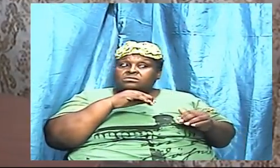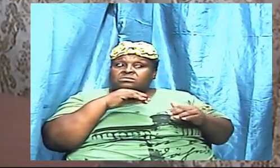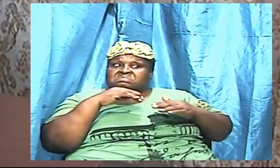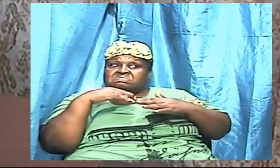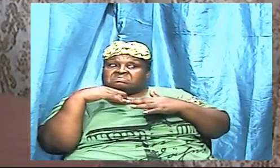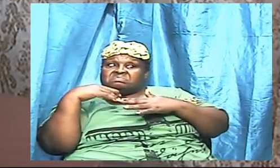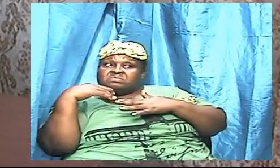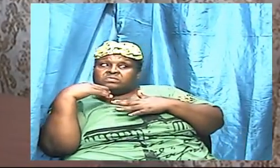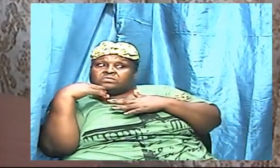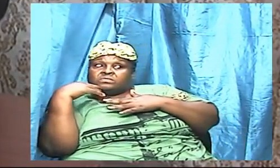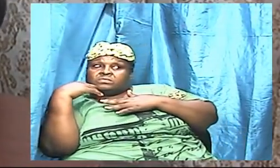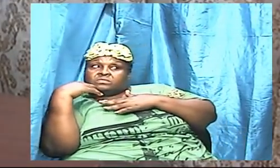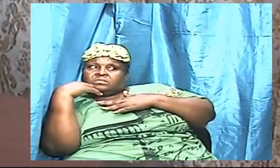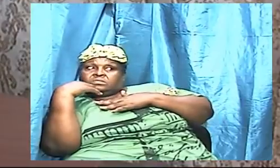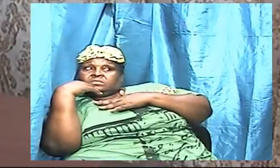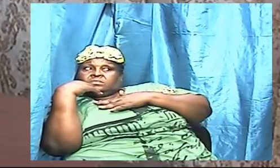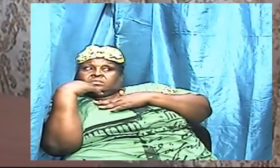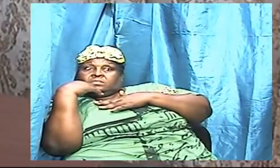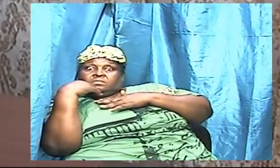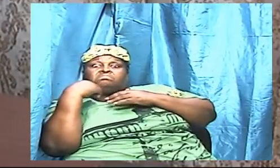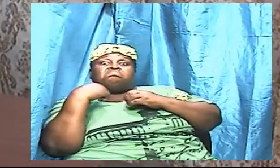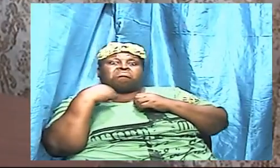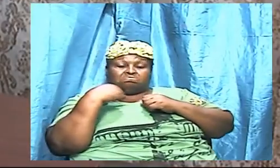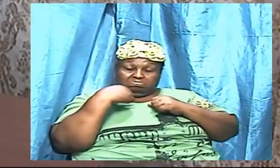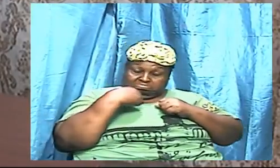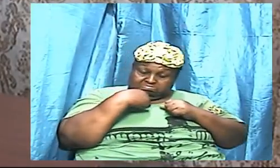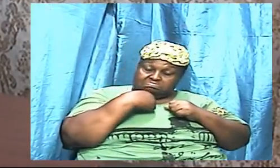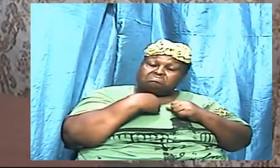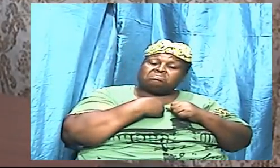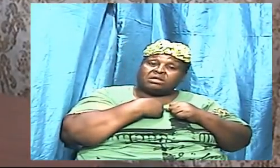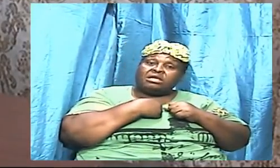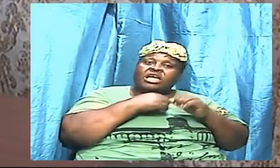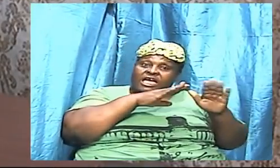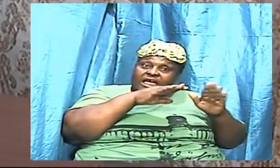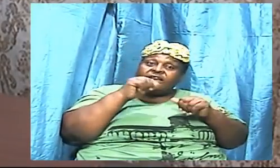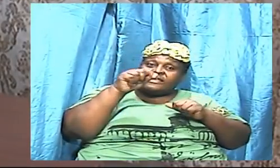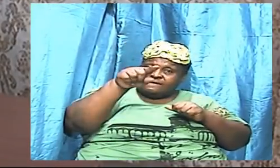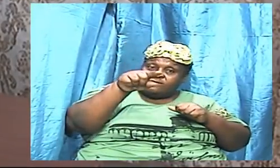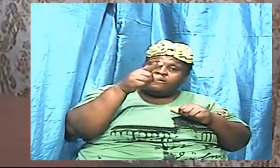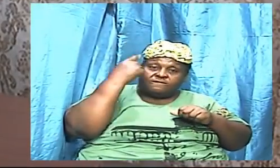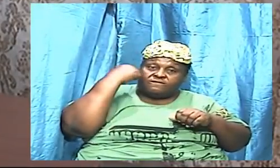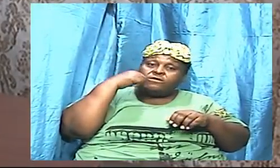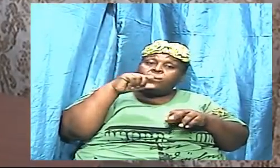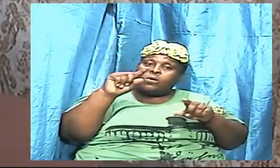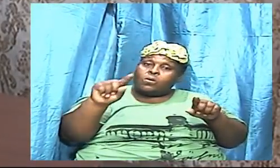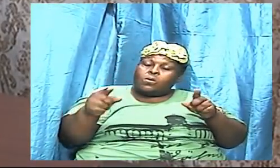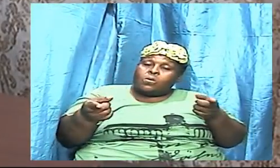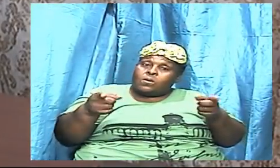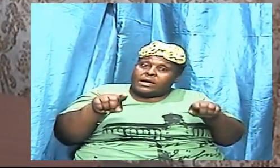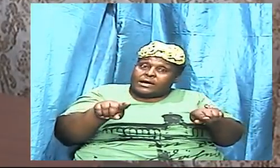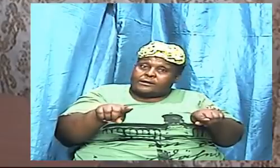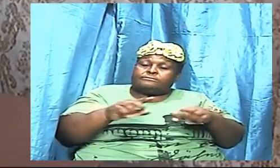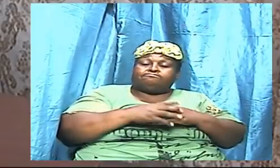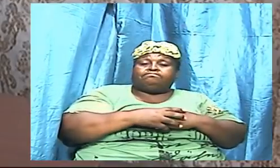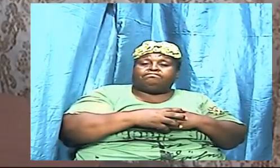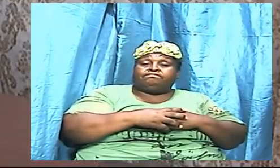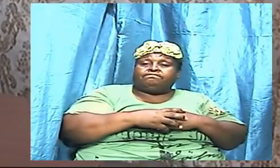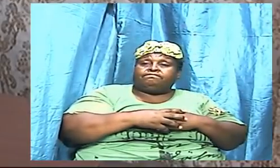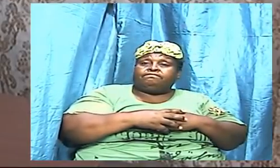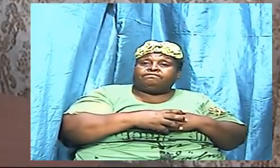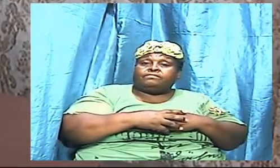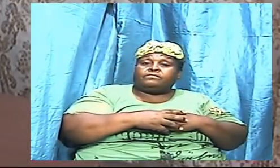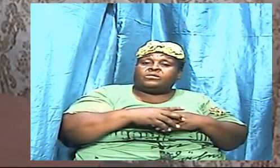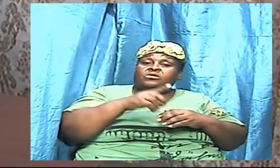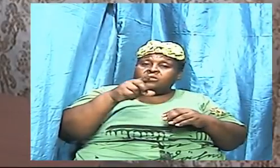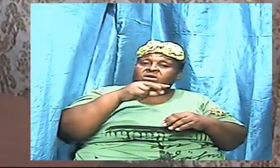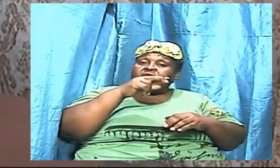retreat in your life if we want to see the adversary retreating in our lives we